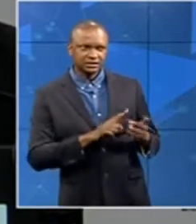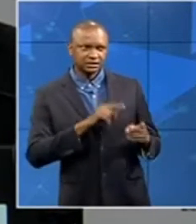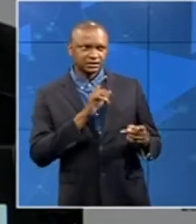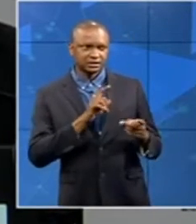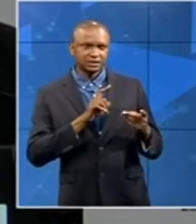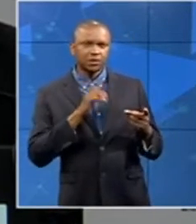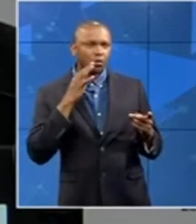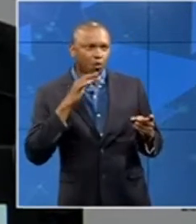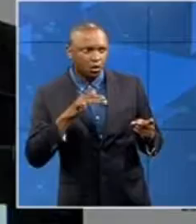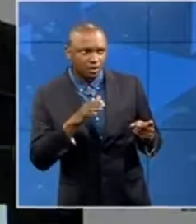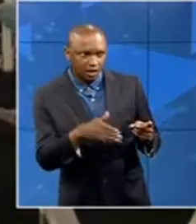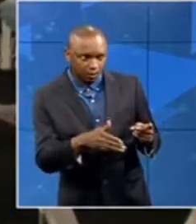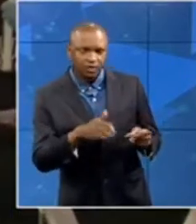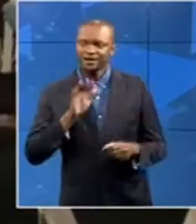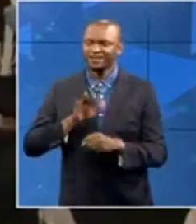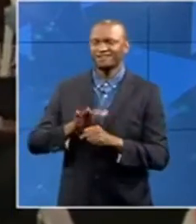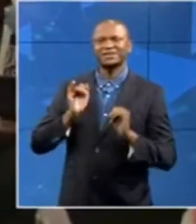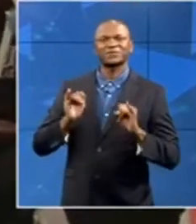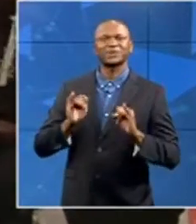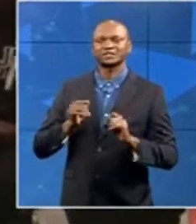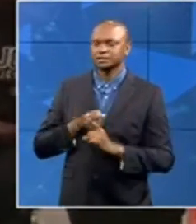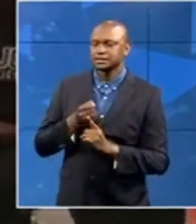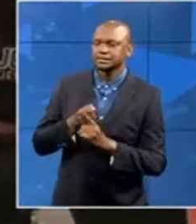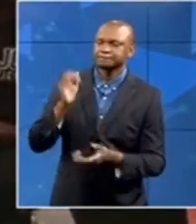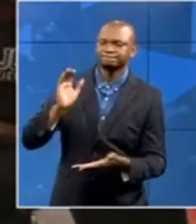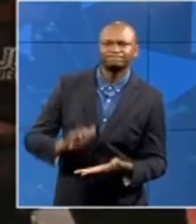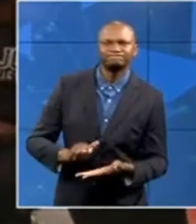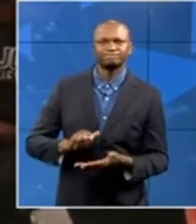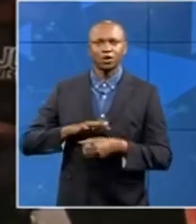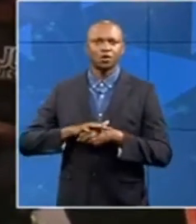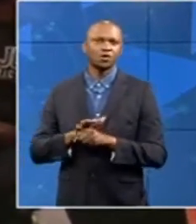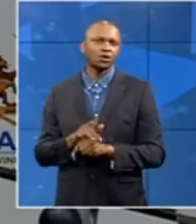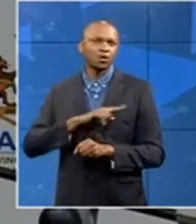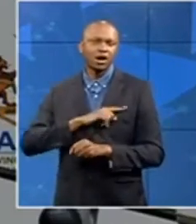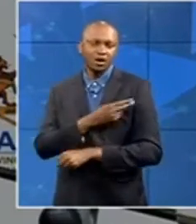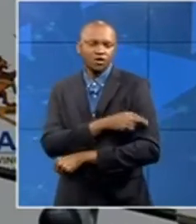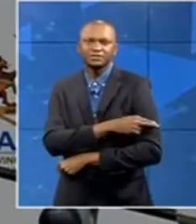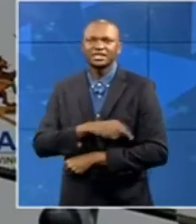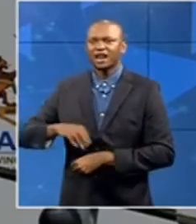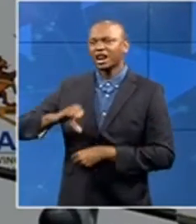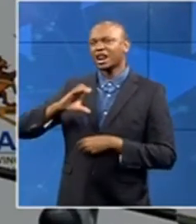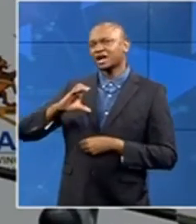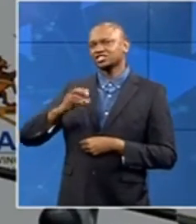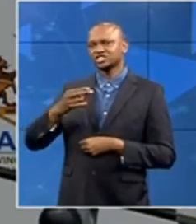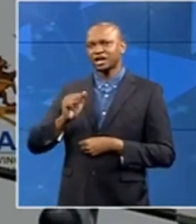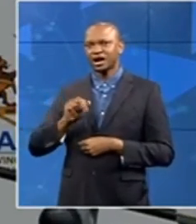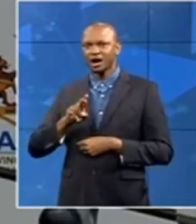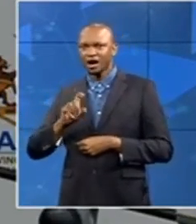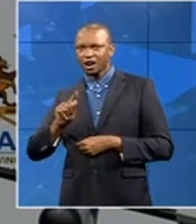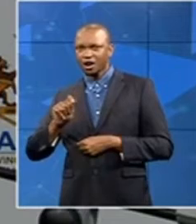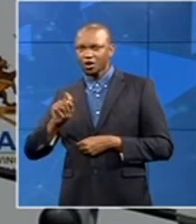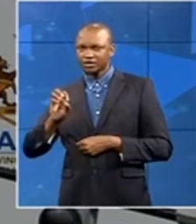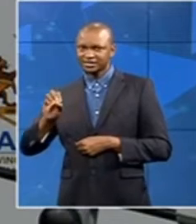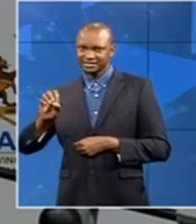We are extremely concerned about the